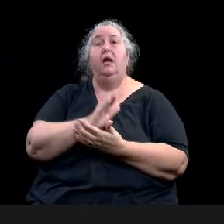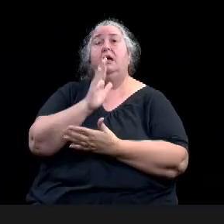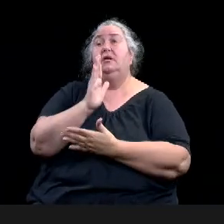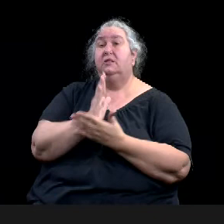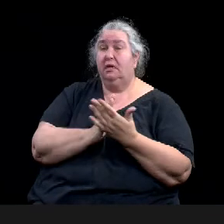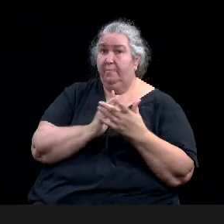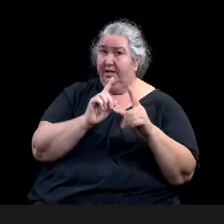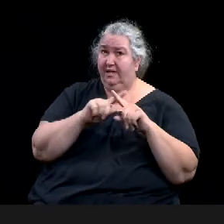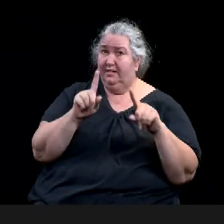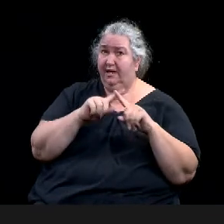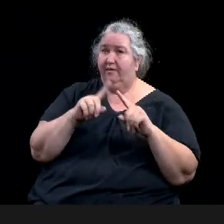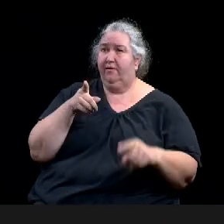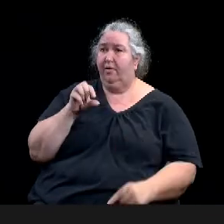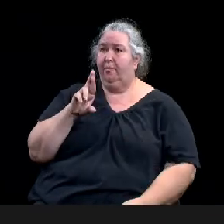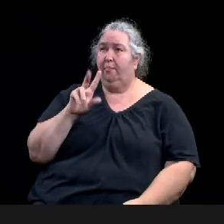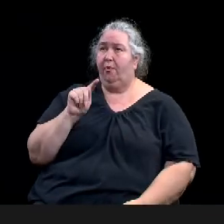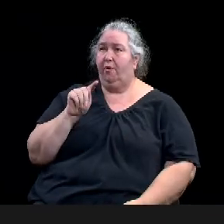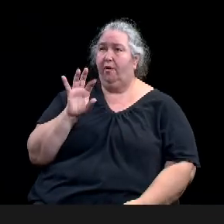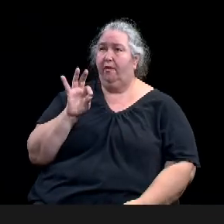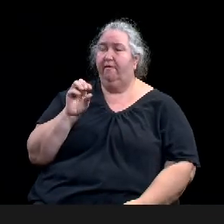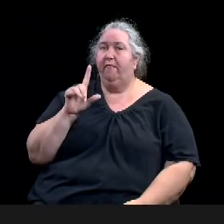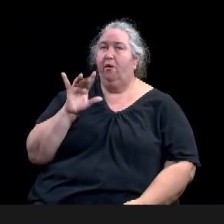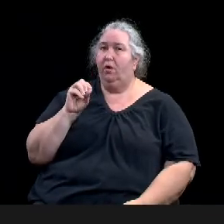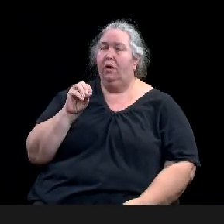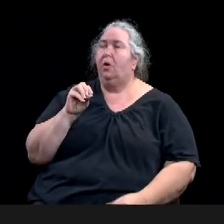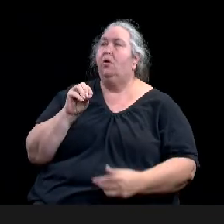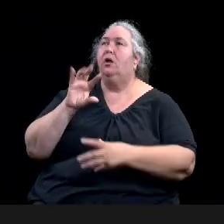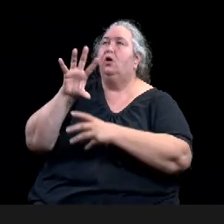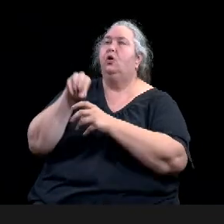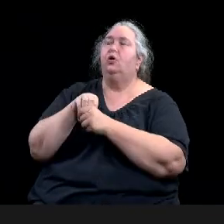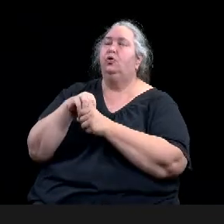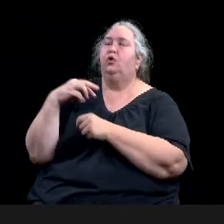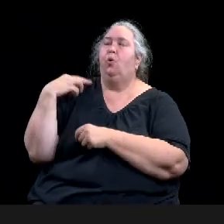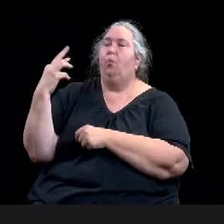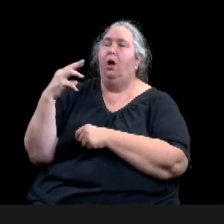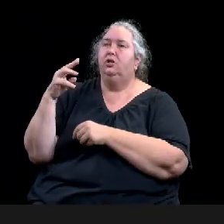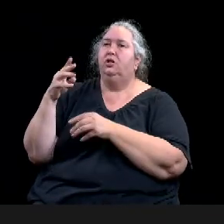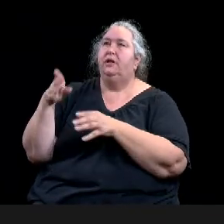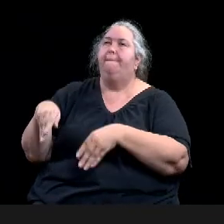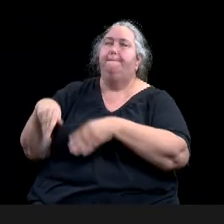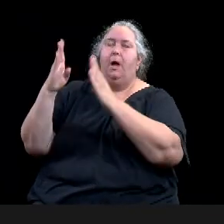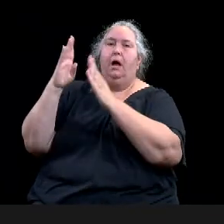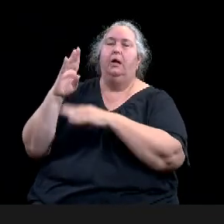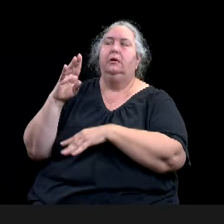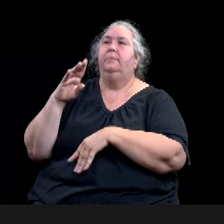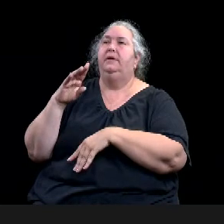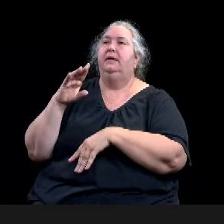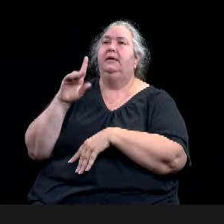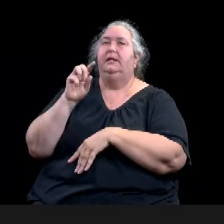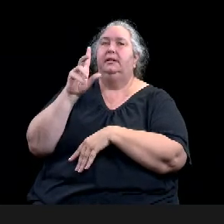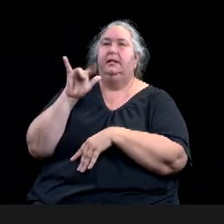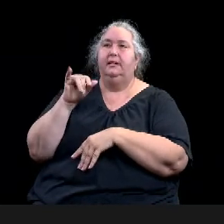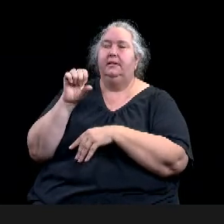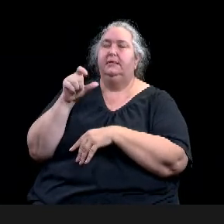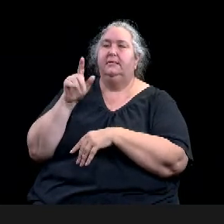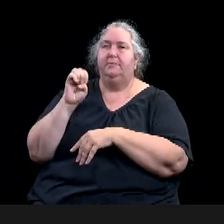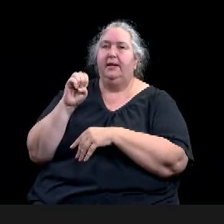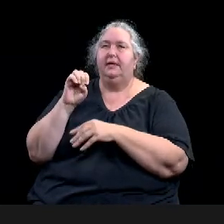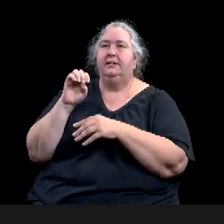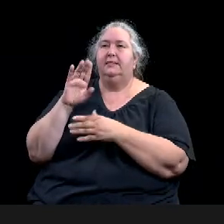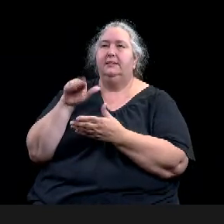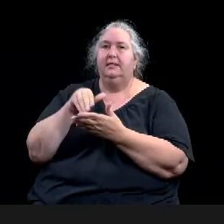Uh, our teams worked on 9-11 Memorial Museum, um, Holocaust Museum, National Underground Railroad Freedom Center,